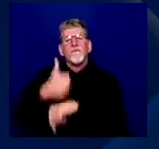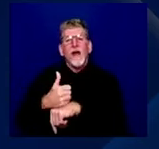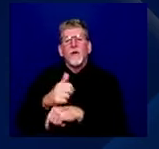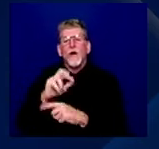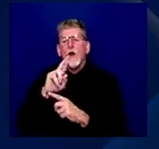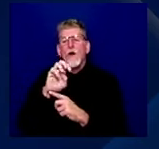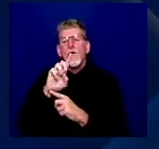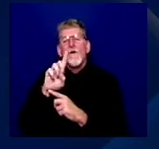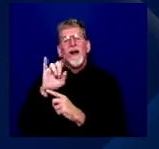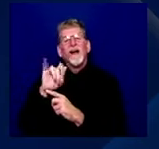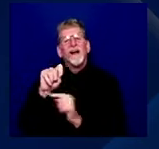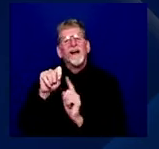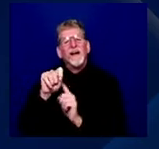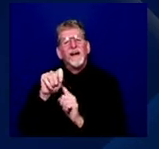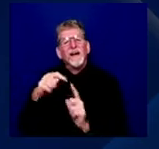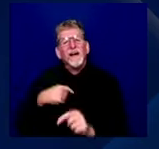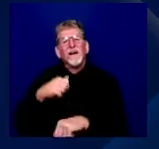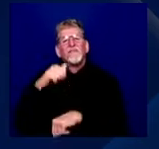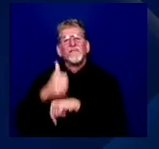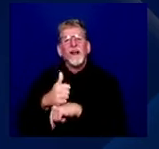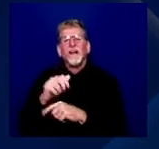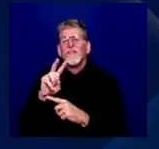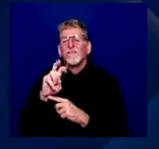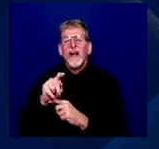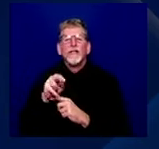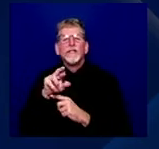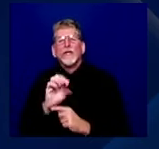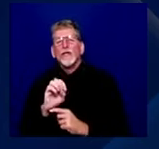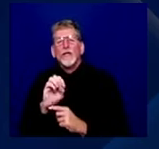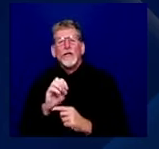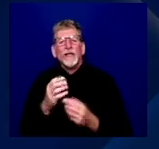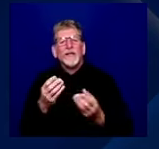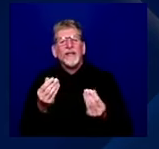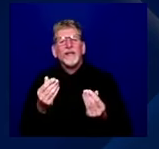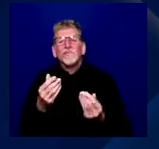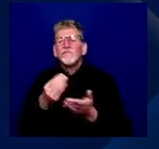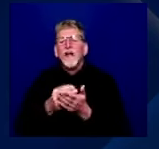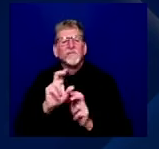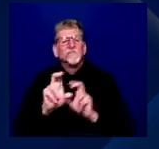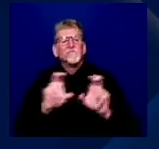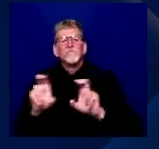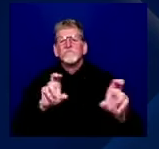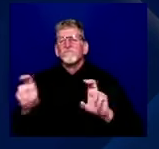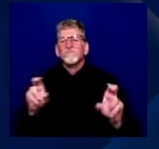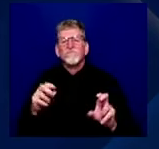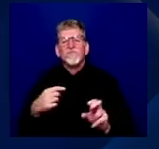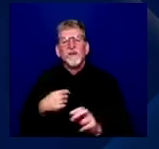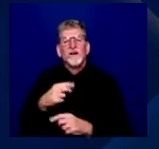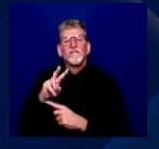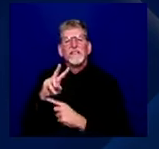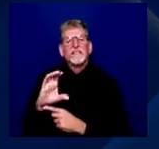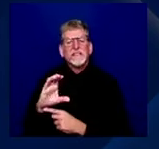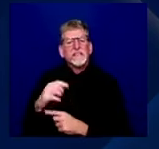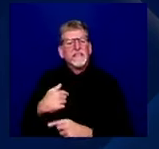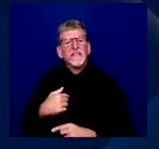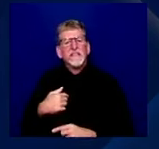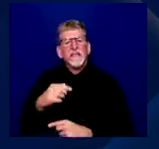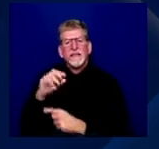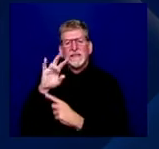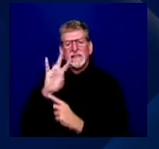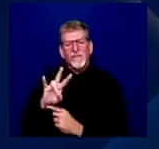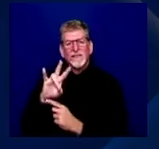But this became a very personal issue because my wife, who, Serena Williams,